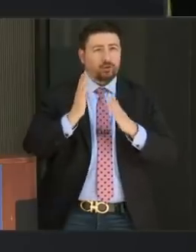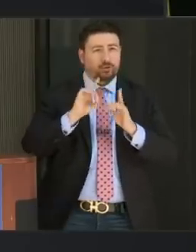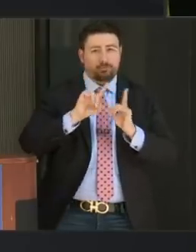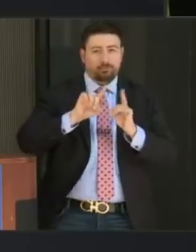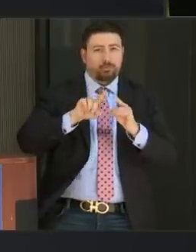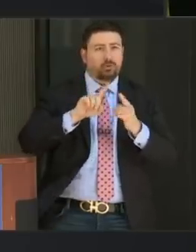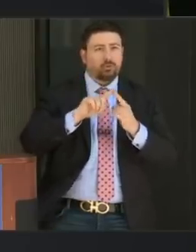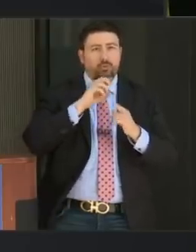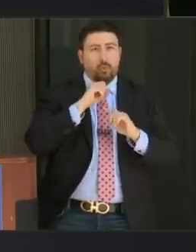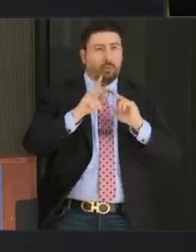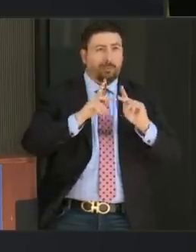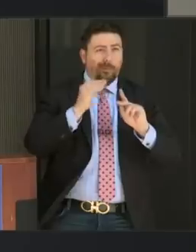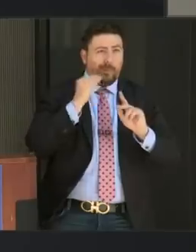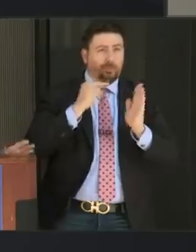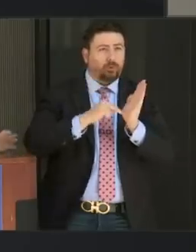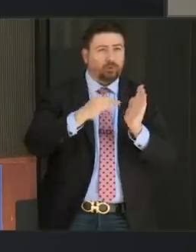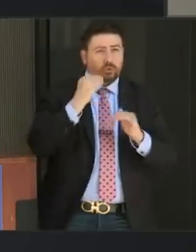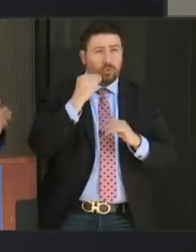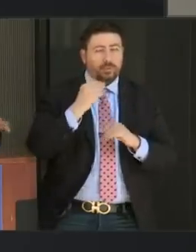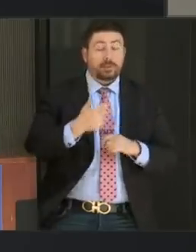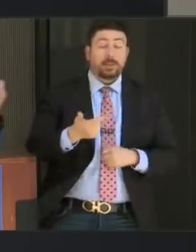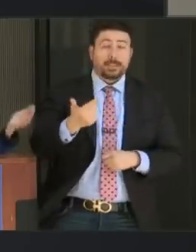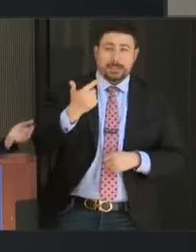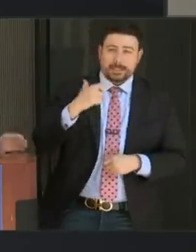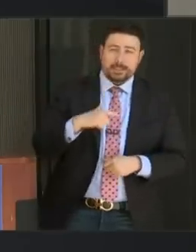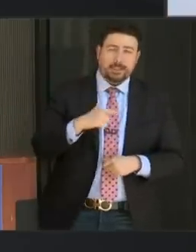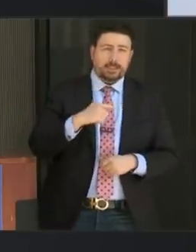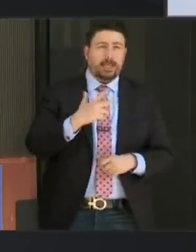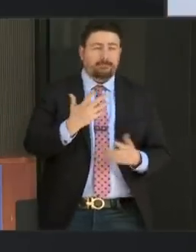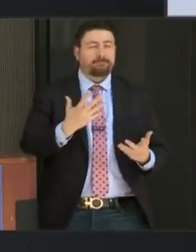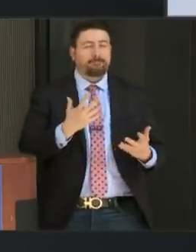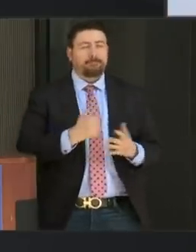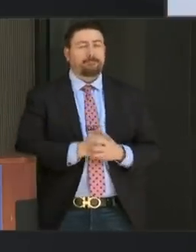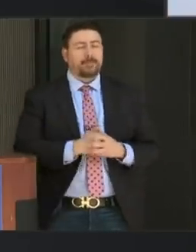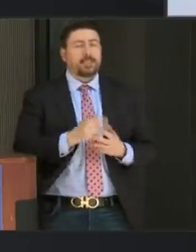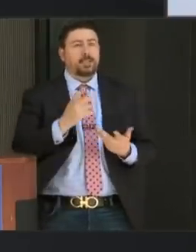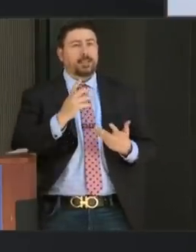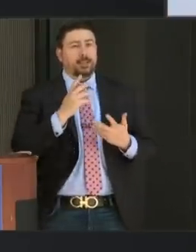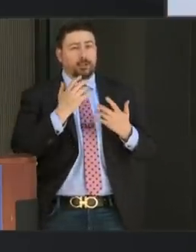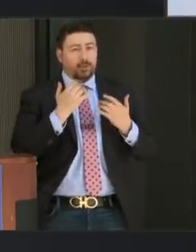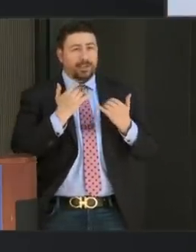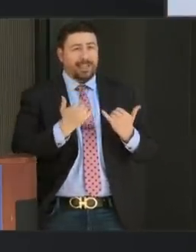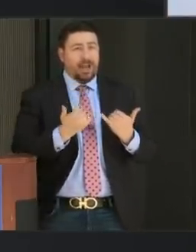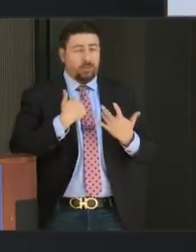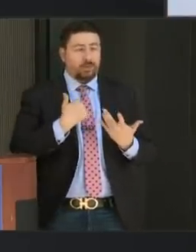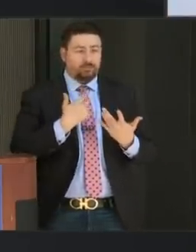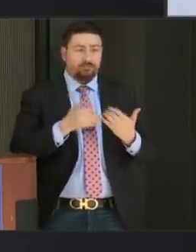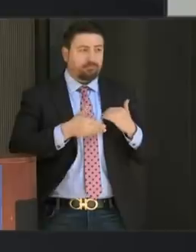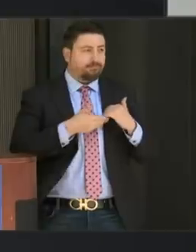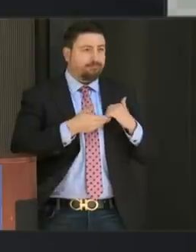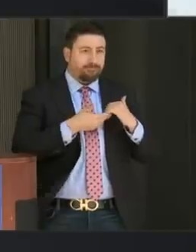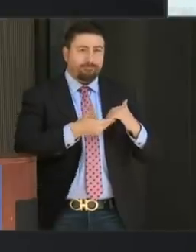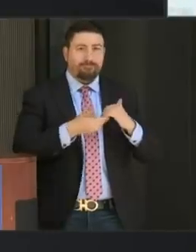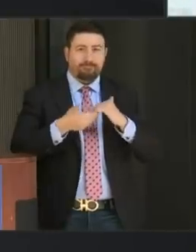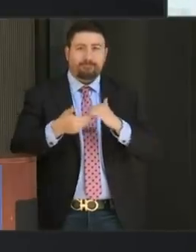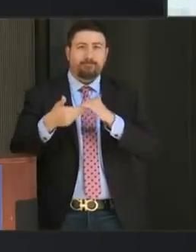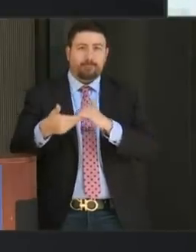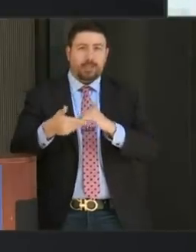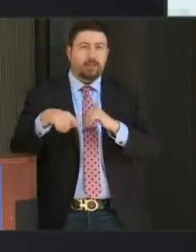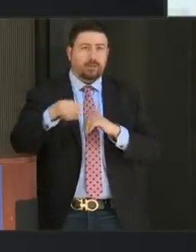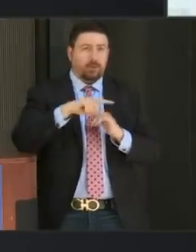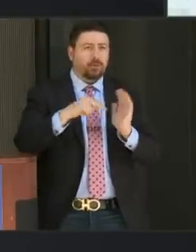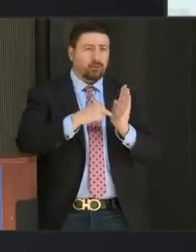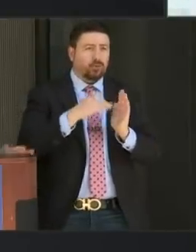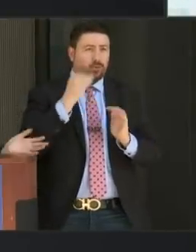So where we are is we are working, as you know, we're giving everyone technical assistance. Those are our skilled nursing homes and our long-term